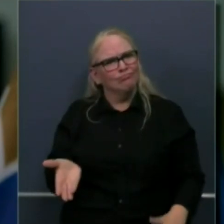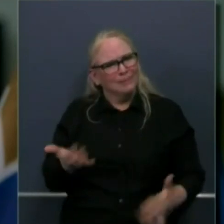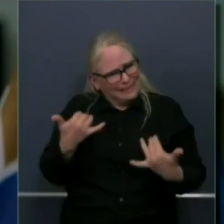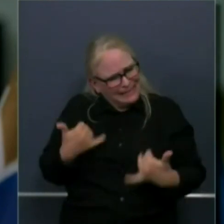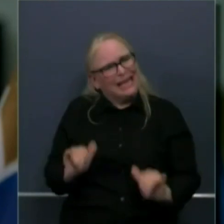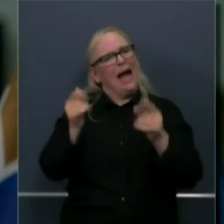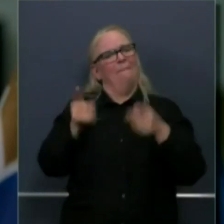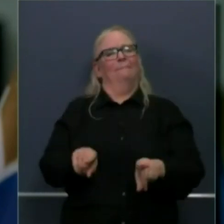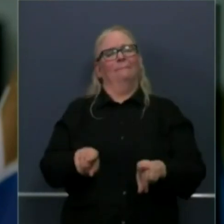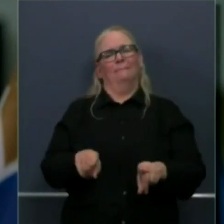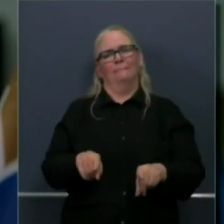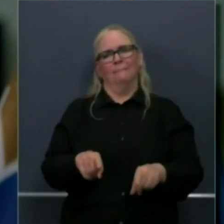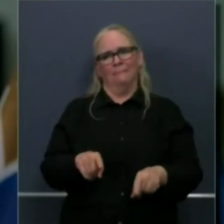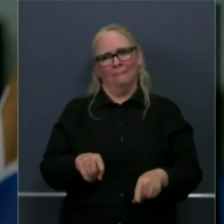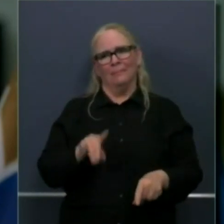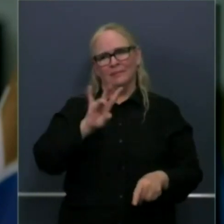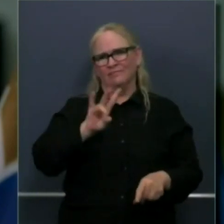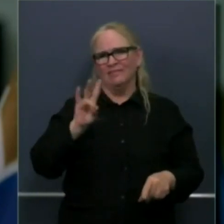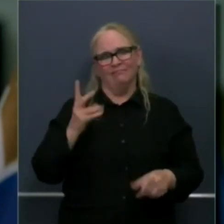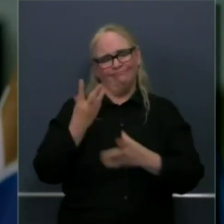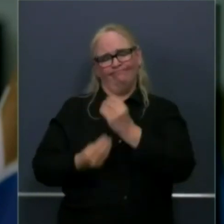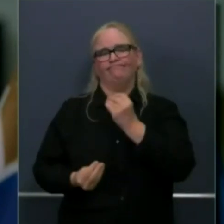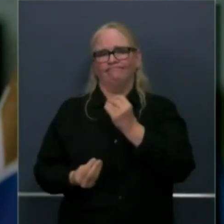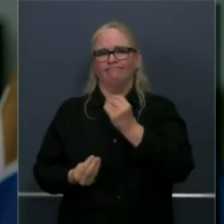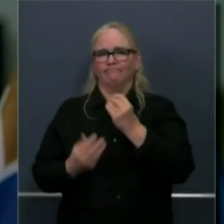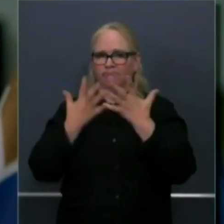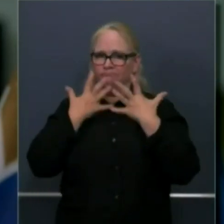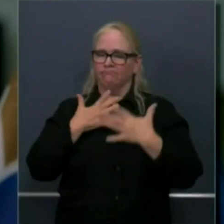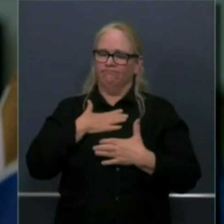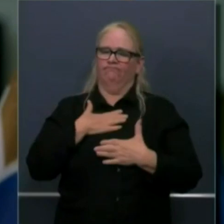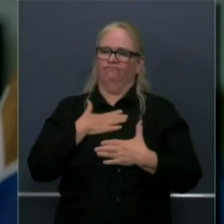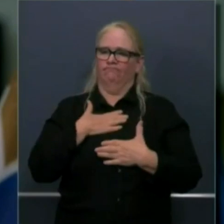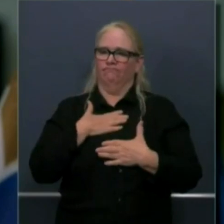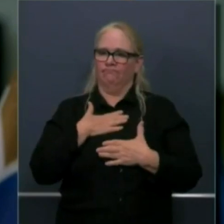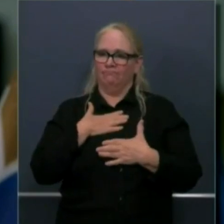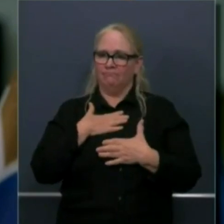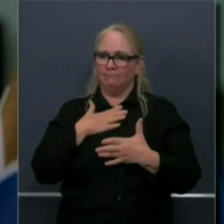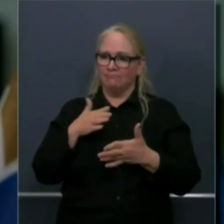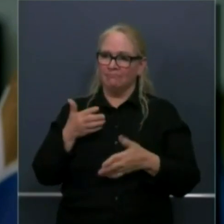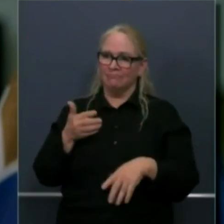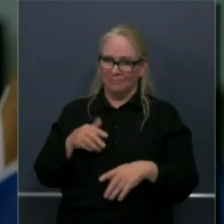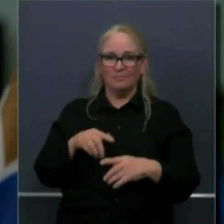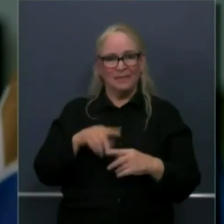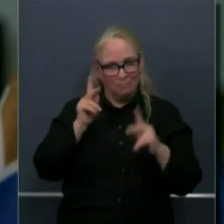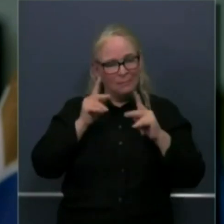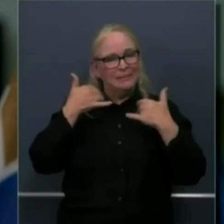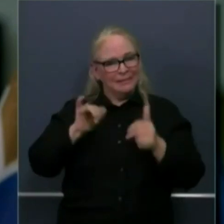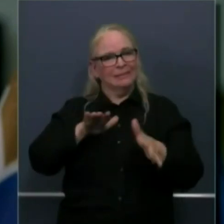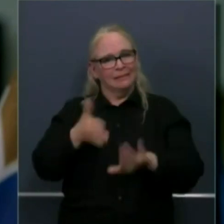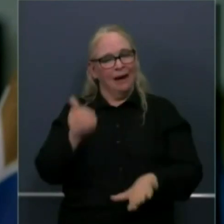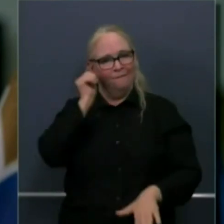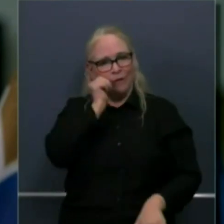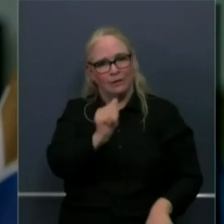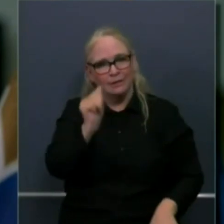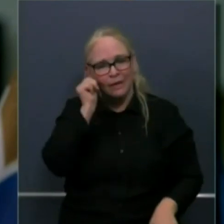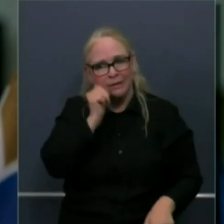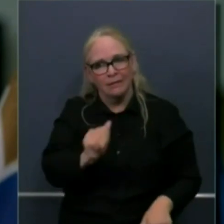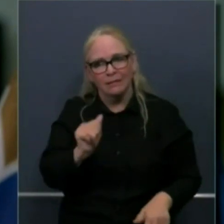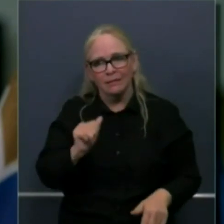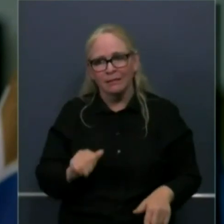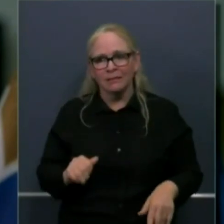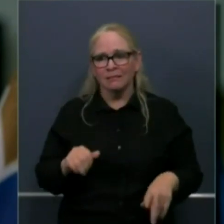this disease uh is taking lives on a daily basis uh lives lost families destroyed